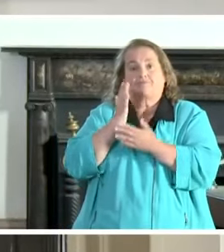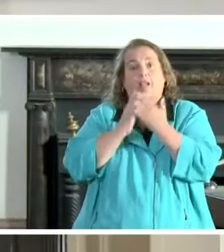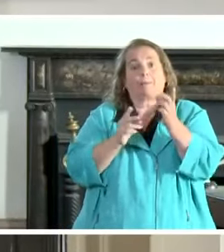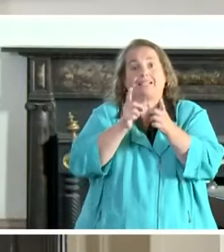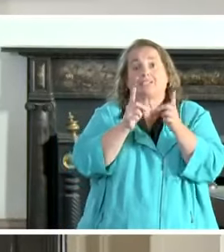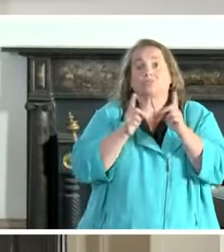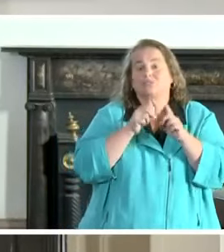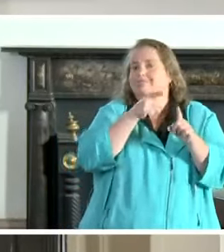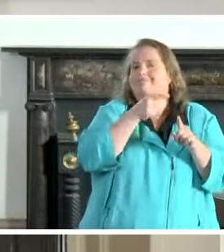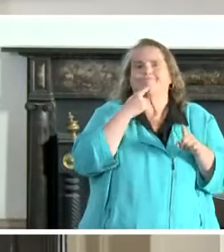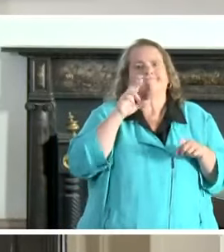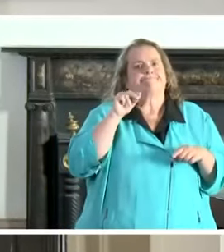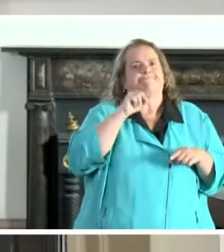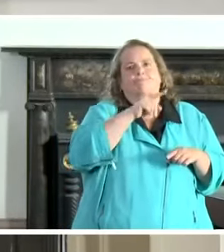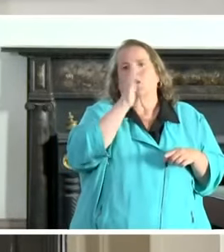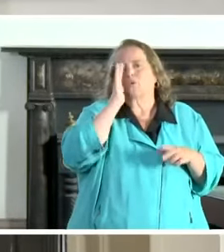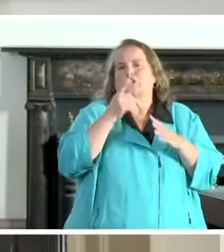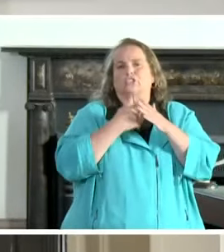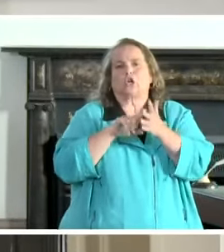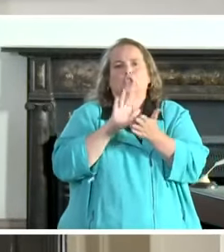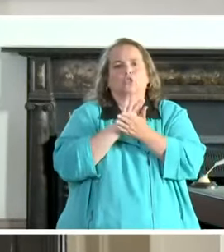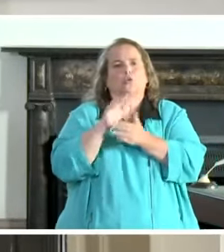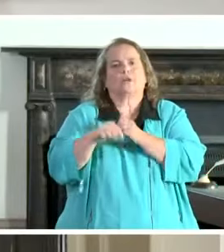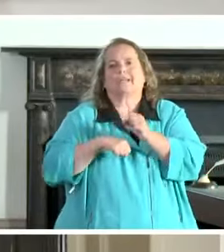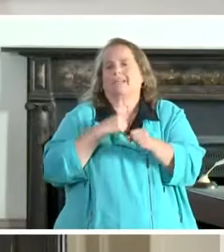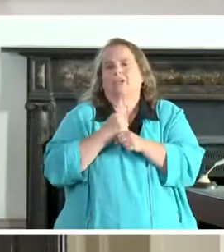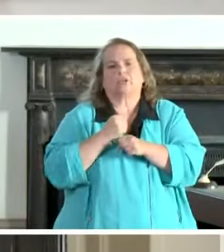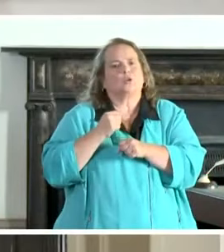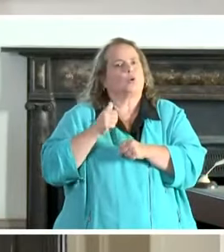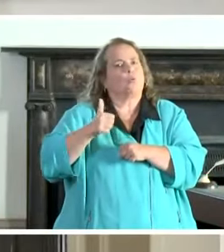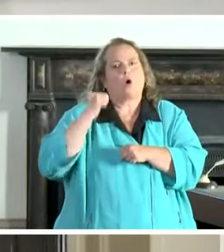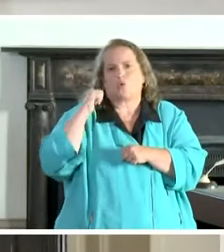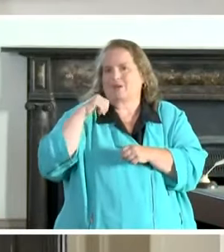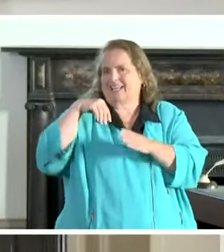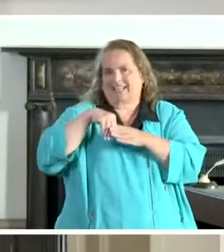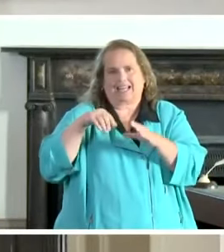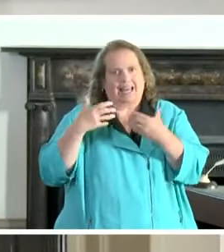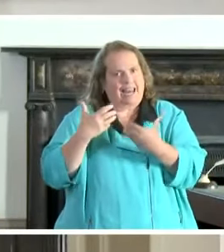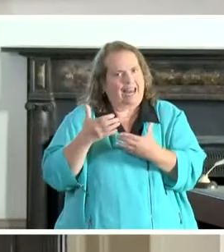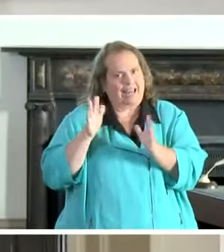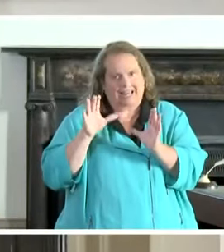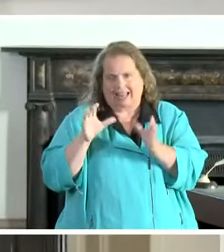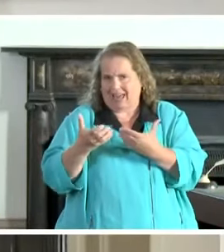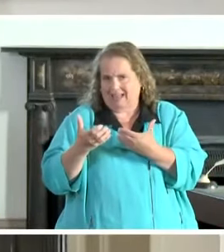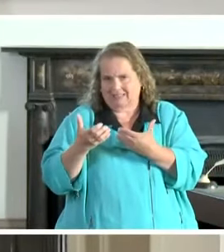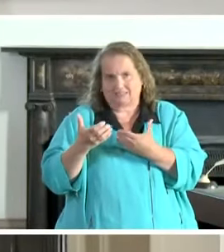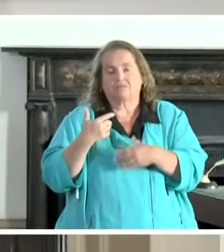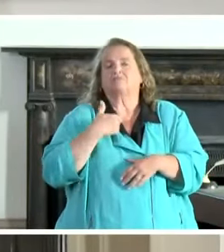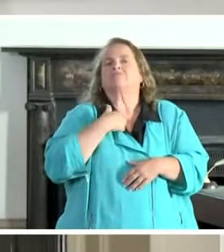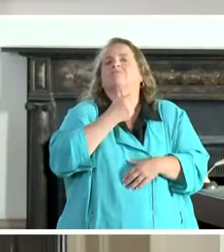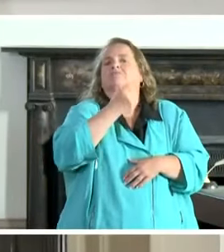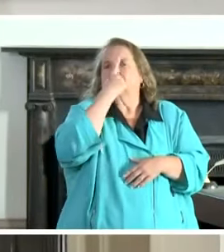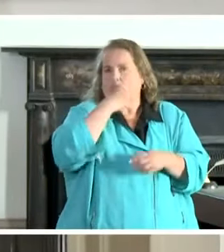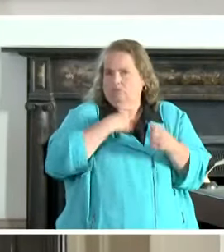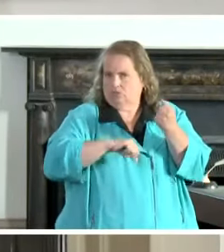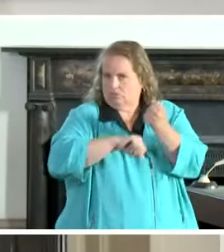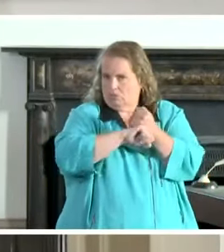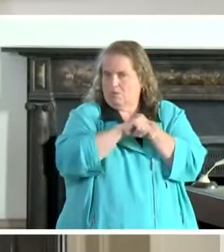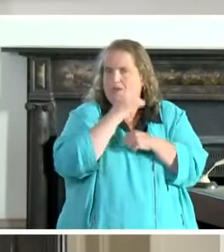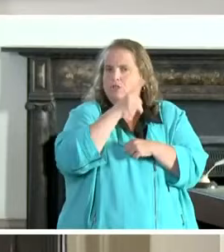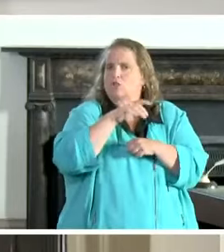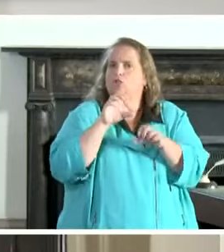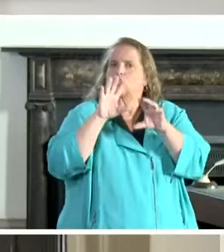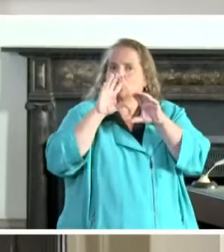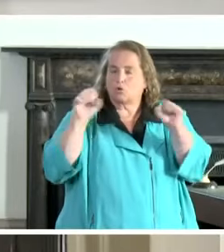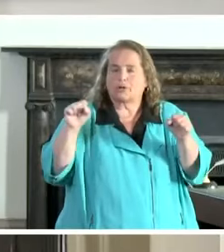talk about, they are just going to go ahead and start the school year digitally. They've already made that decision. And we support that, because the superintendents